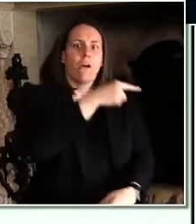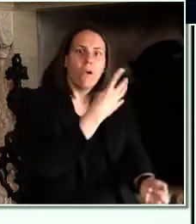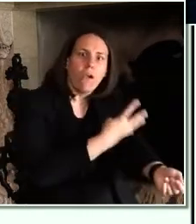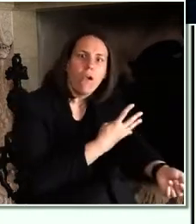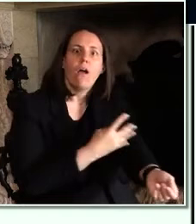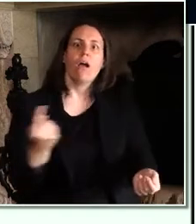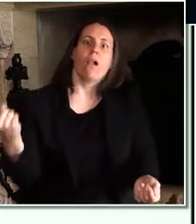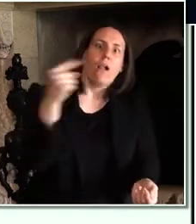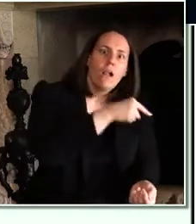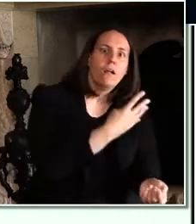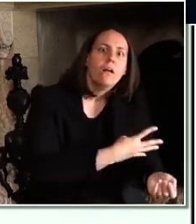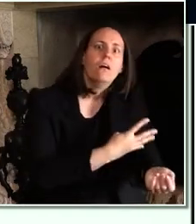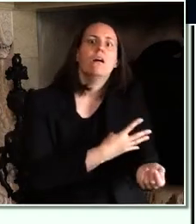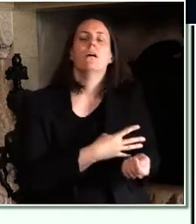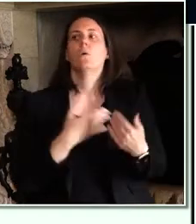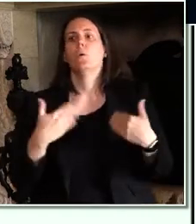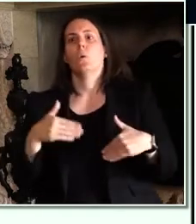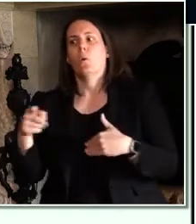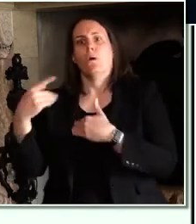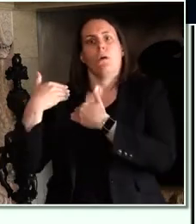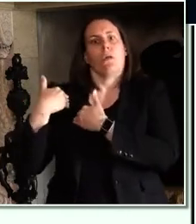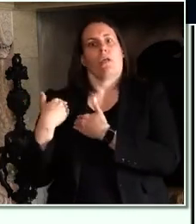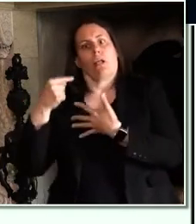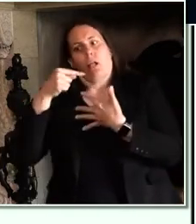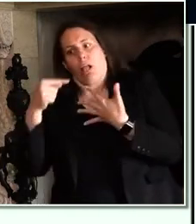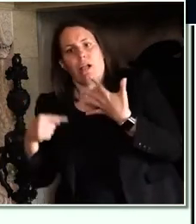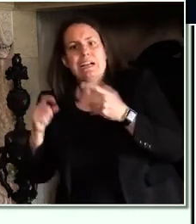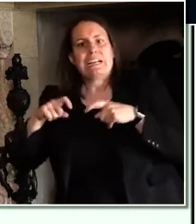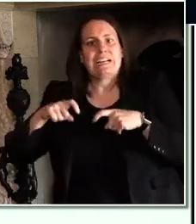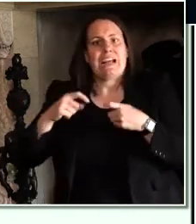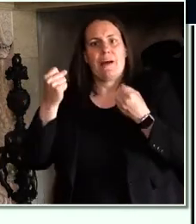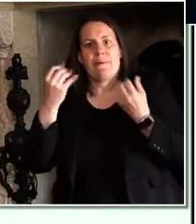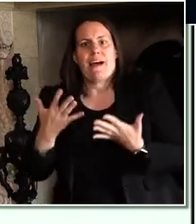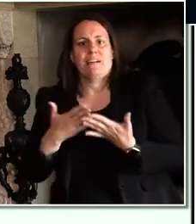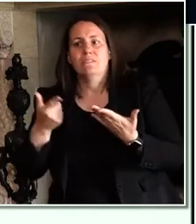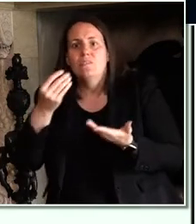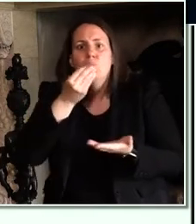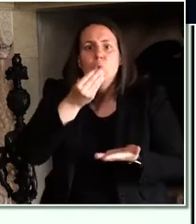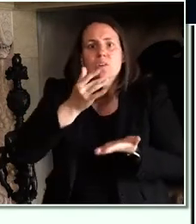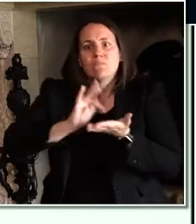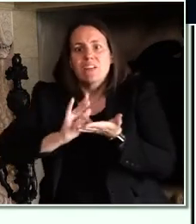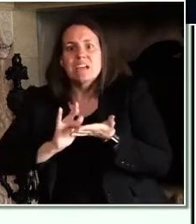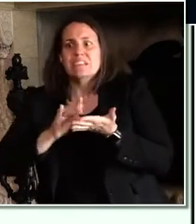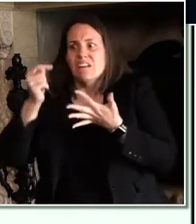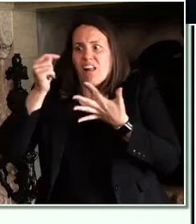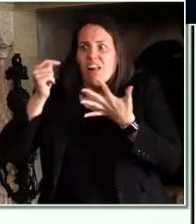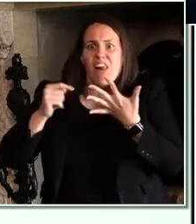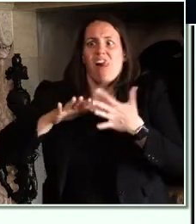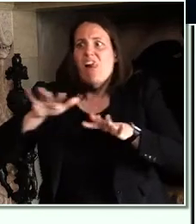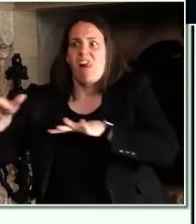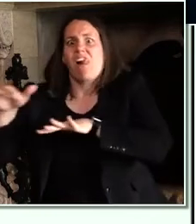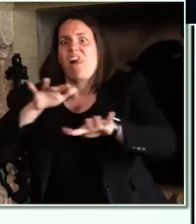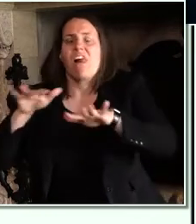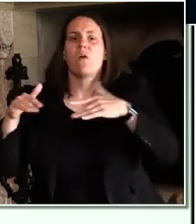others may have picked up and decided to put back, or others may have coughed or sneezed near without wearing a mask.